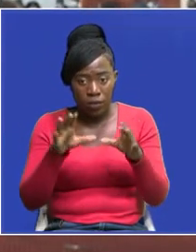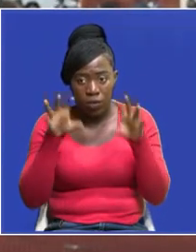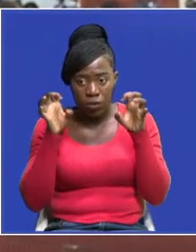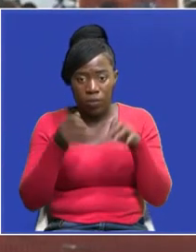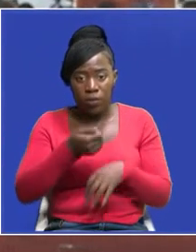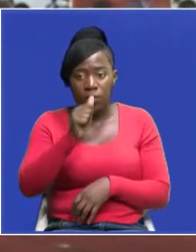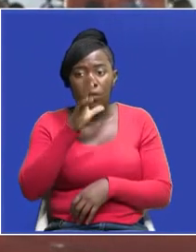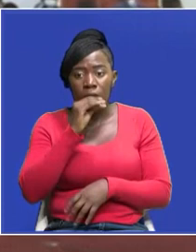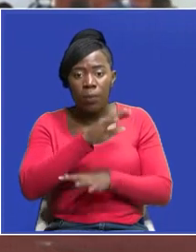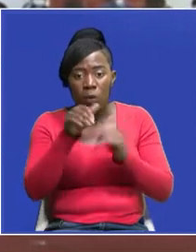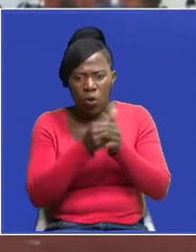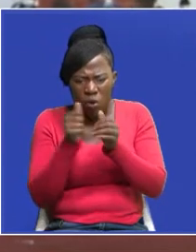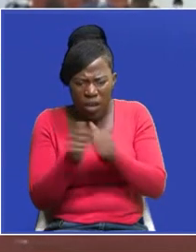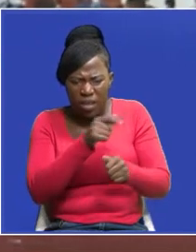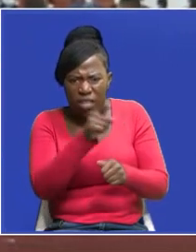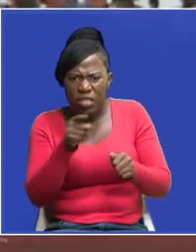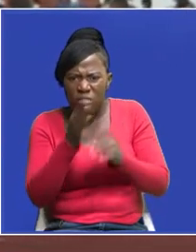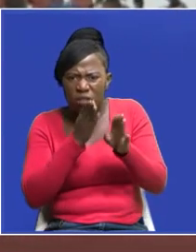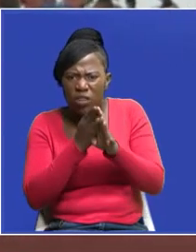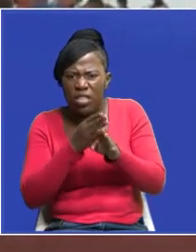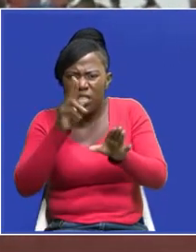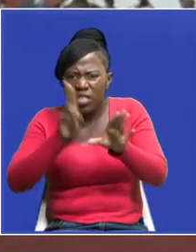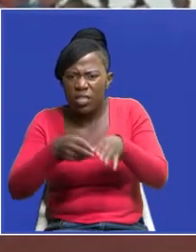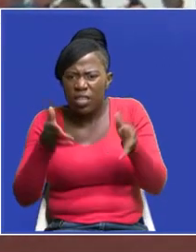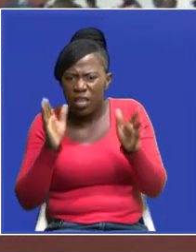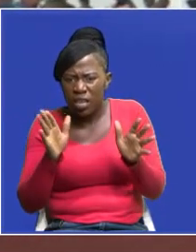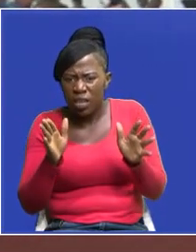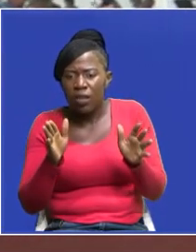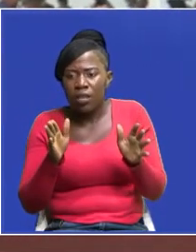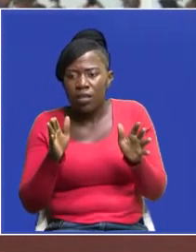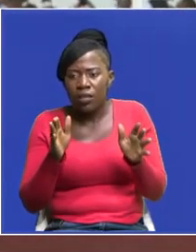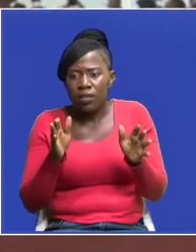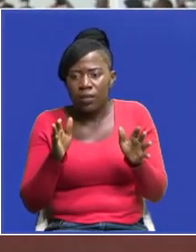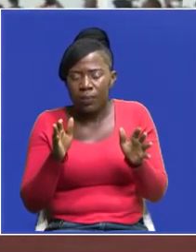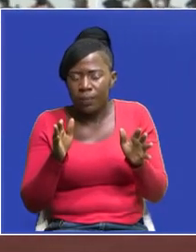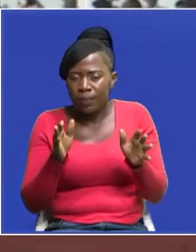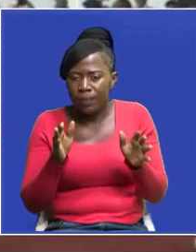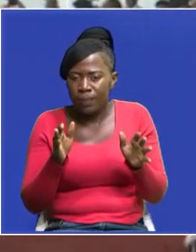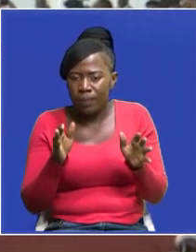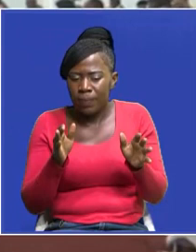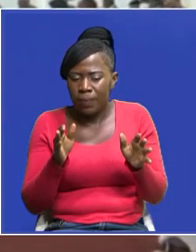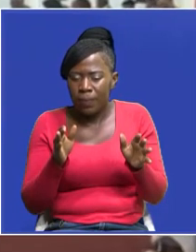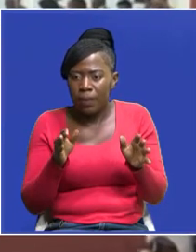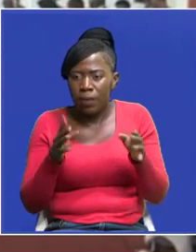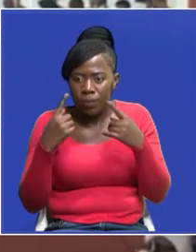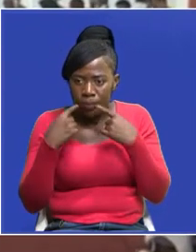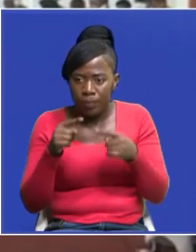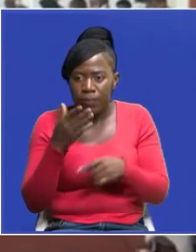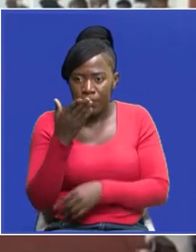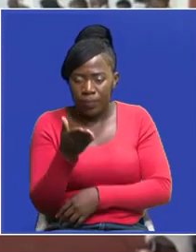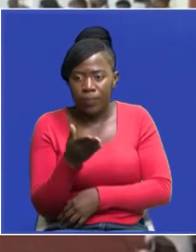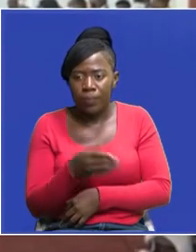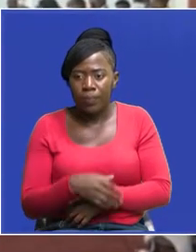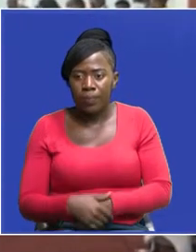of all acts that provide for sitting allowances saying they're in conflict with the circular that banned such allowances in